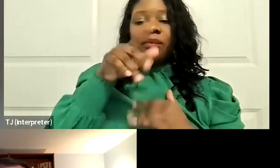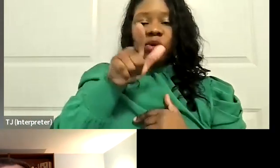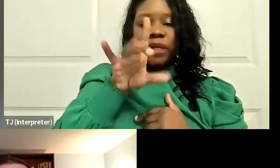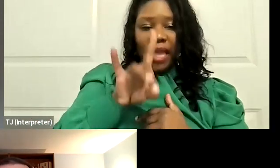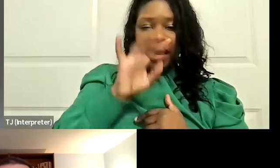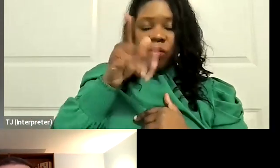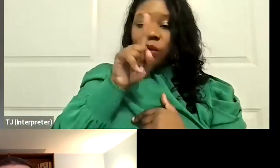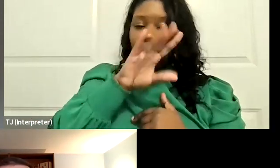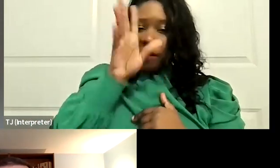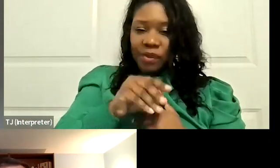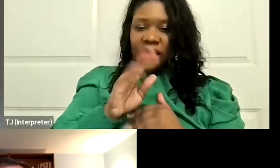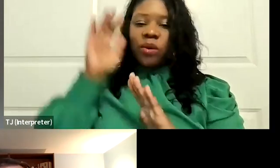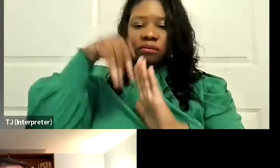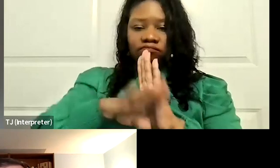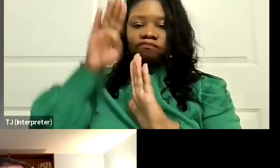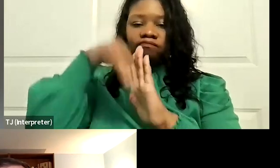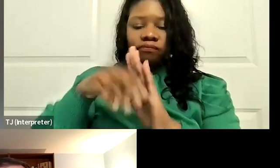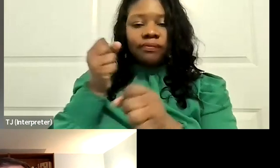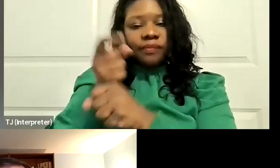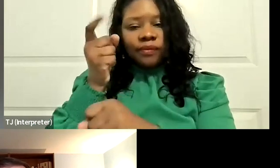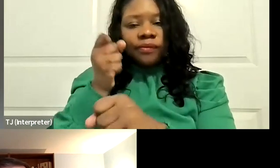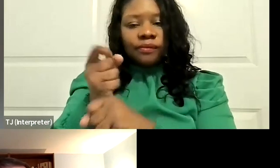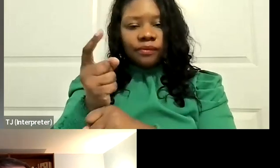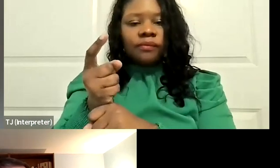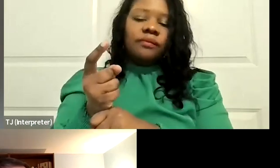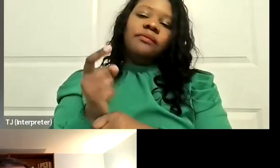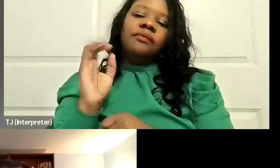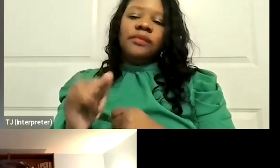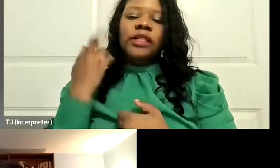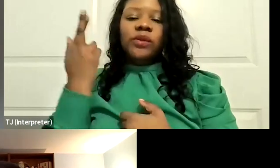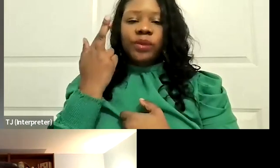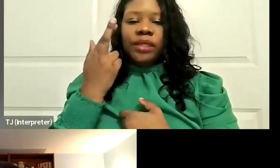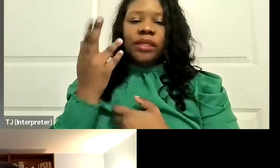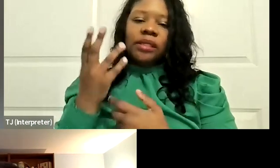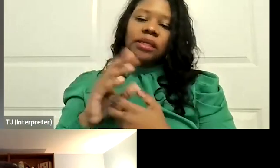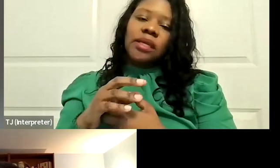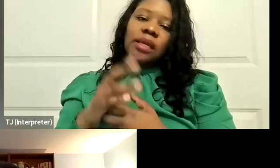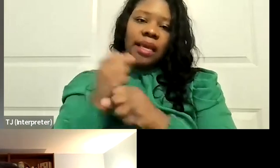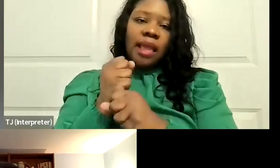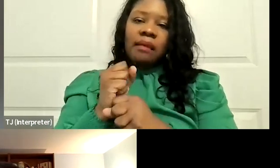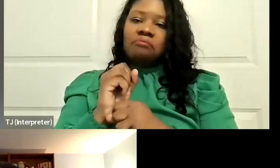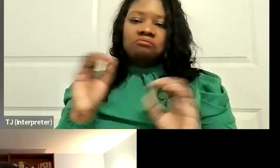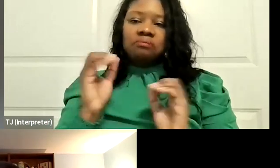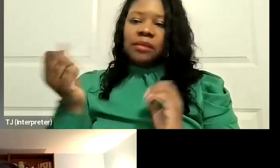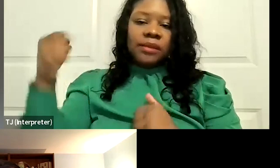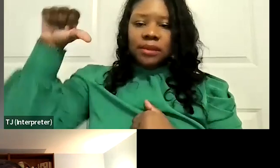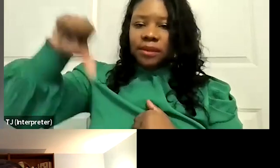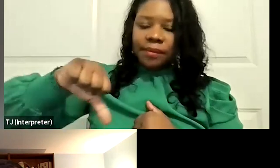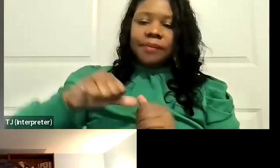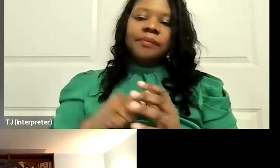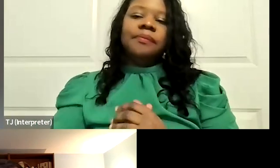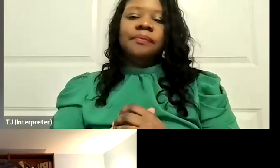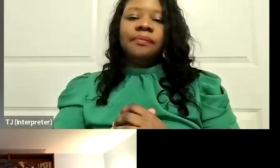it will fluctuate year to year, which was part of its traction and why it received no organized opposition. But we anticipate